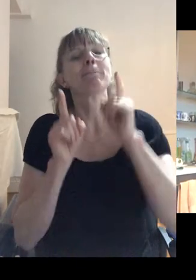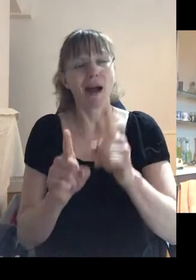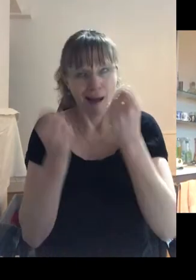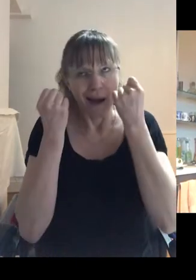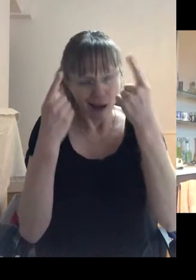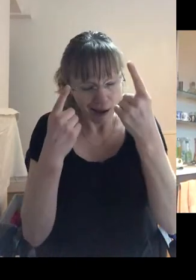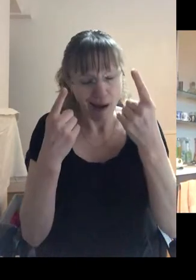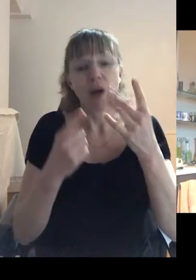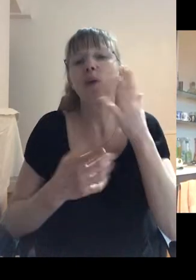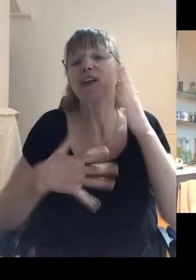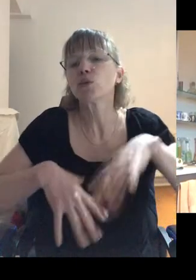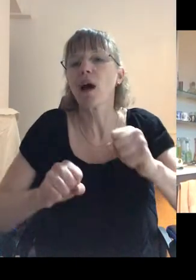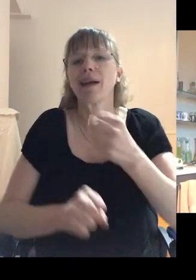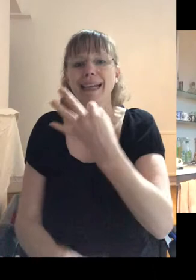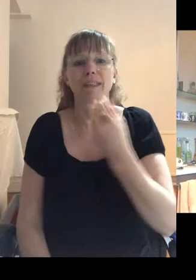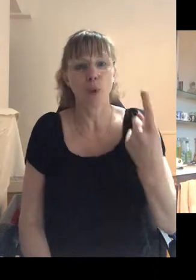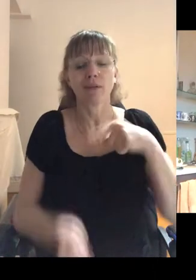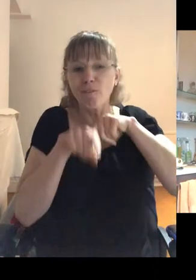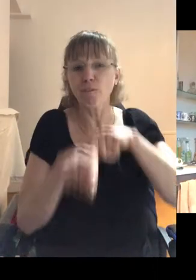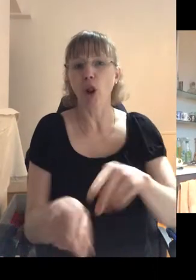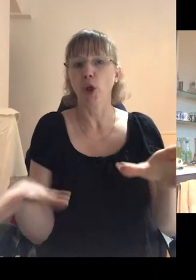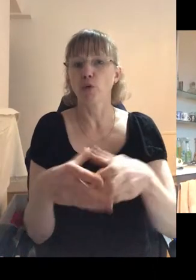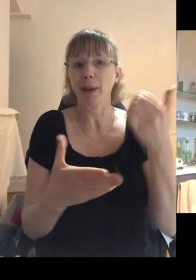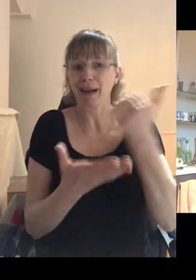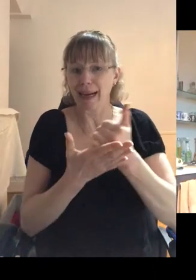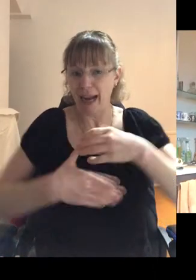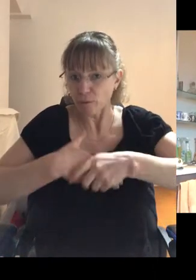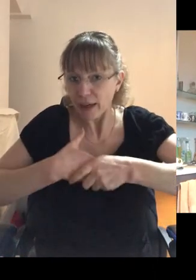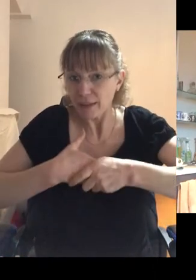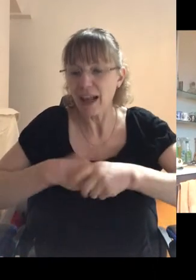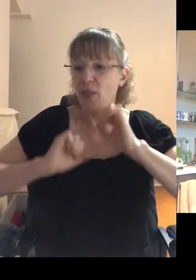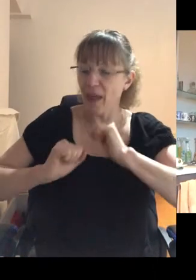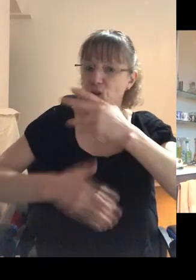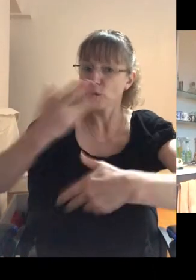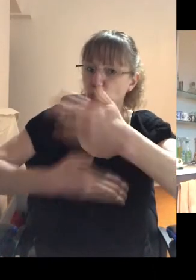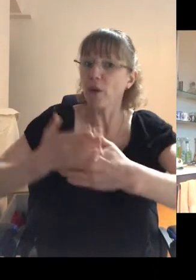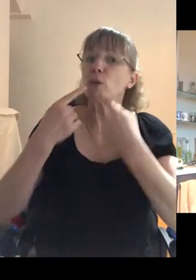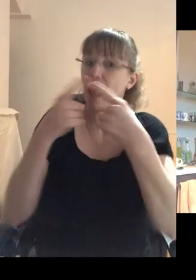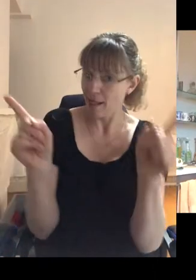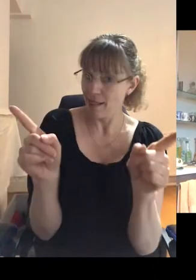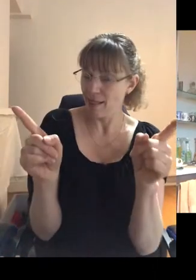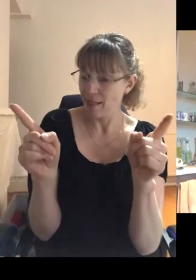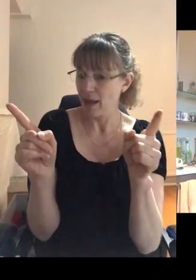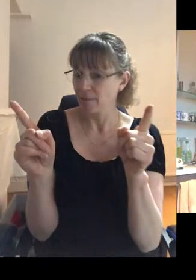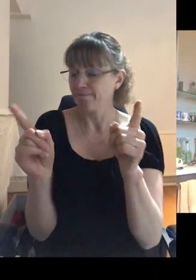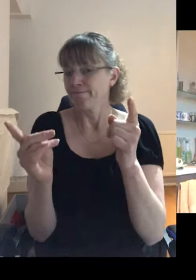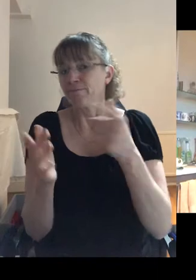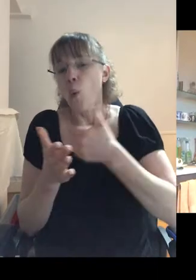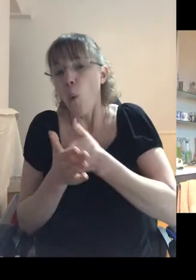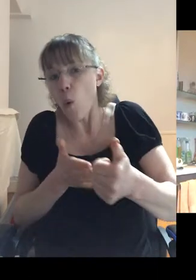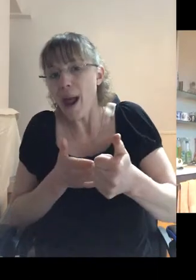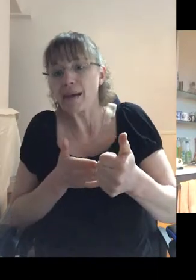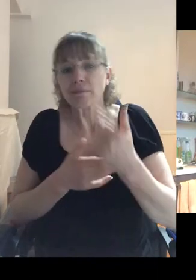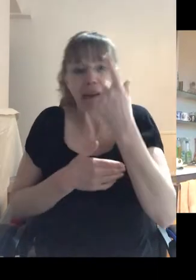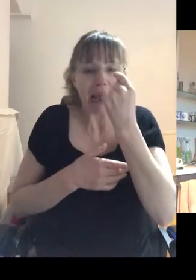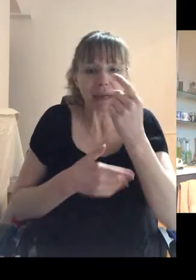get the point that when you started 81 and you're following a group of gay friends, that that's the story you're telling. And, you know, then there's not always the scope